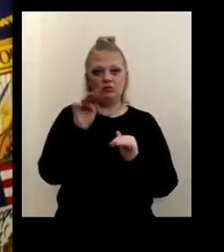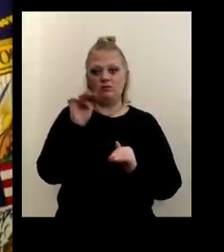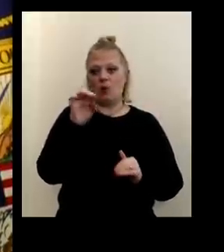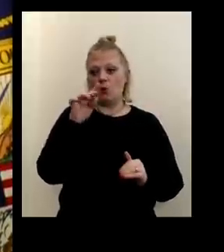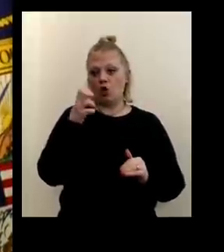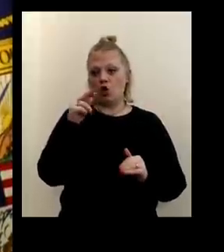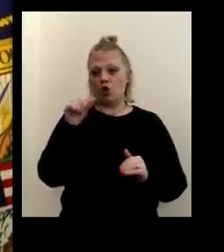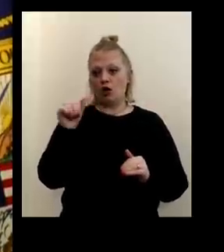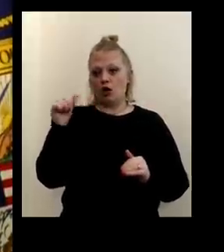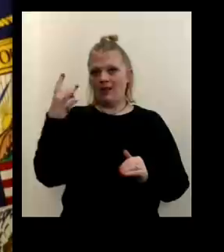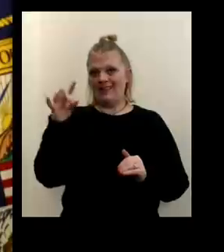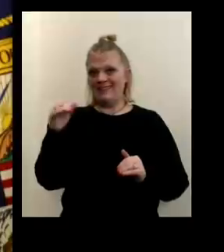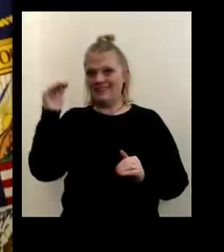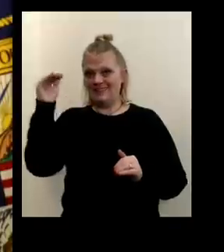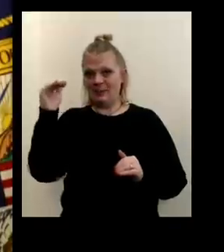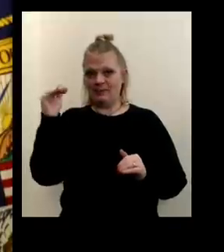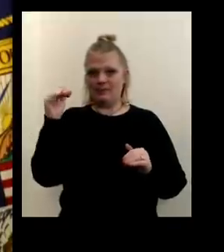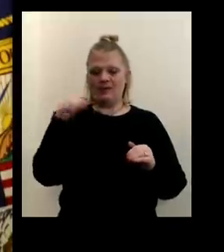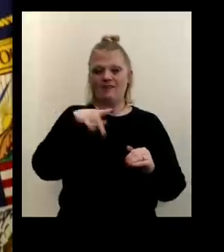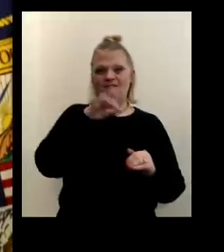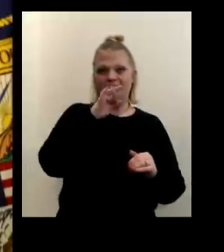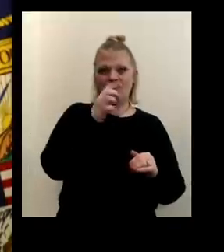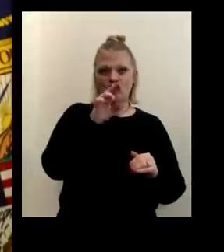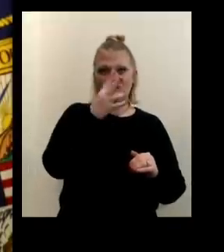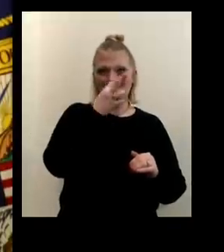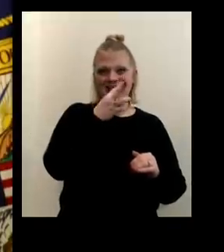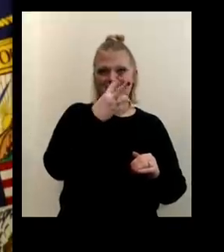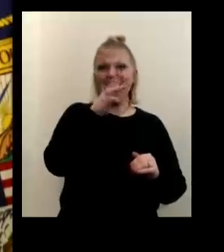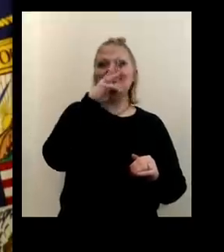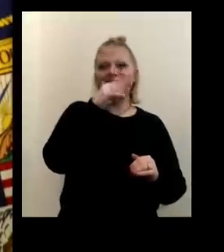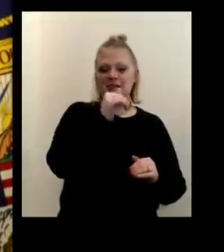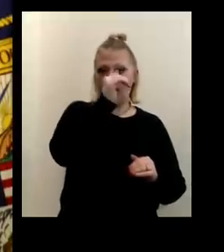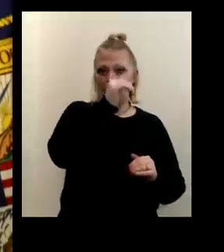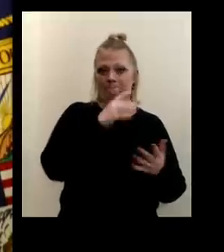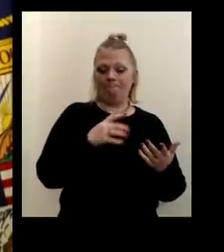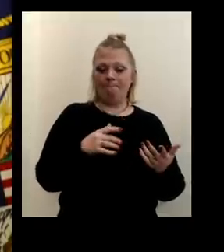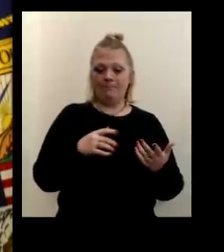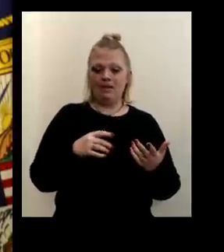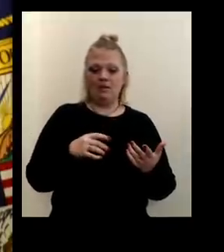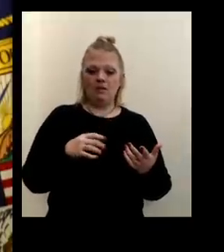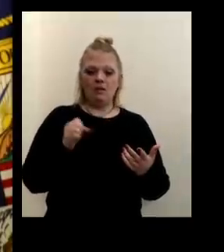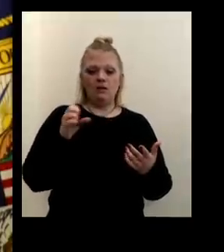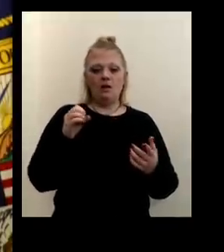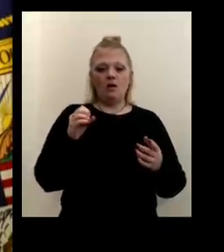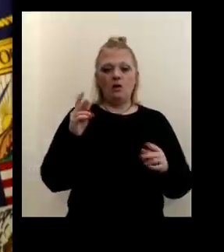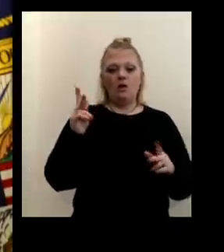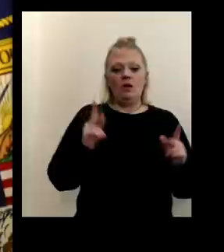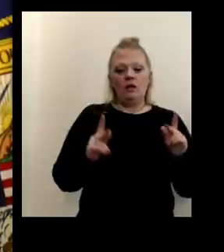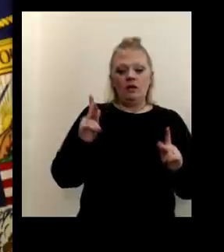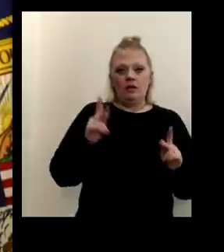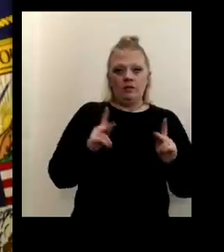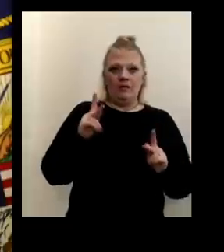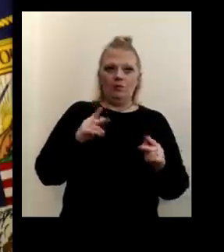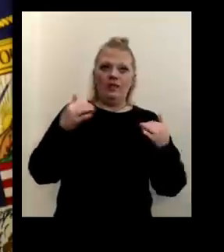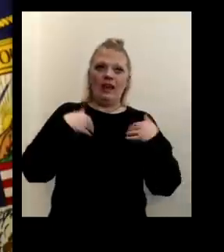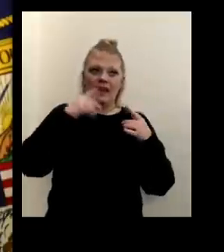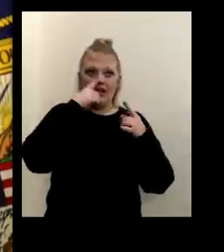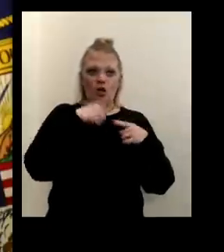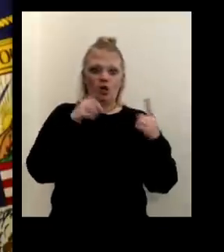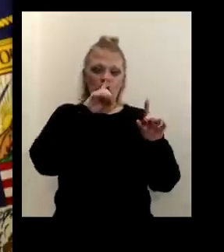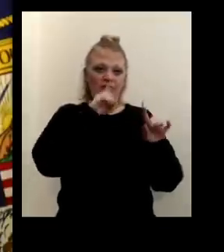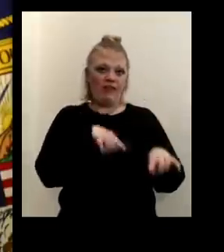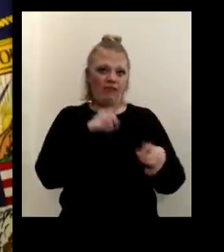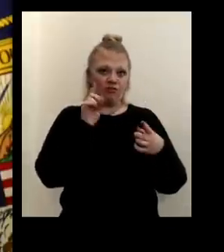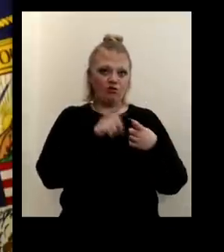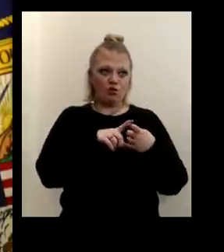it's 18 and up Pfizer. It's 16 and up. And then also, um, you know, um, you know, again, people who've had, uh, allergic reactions